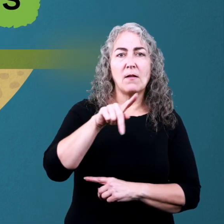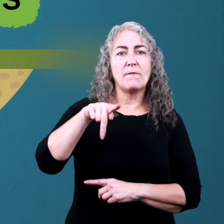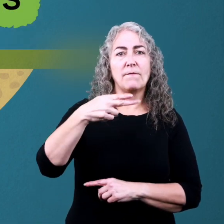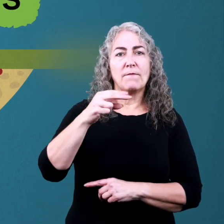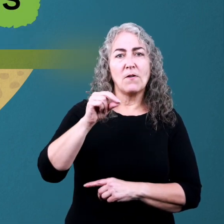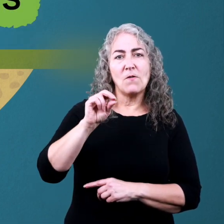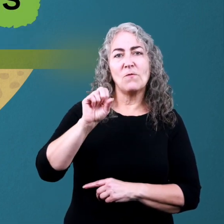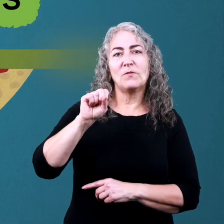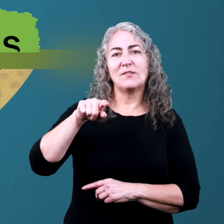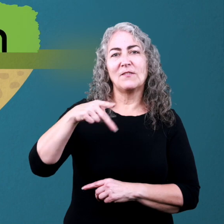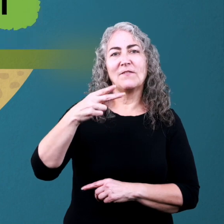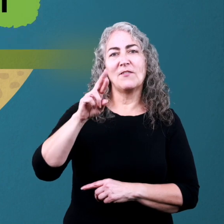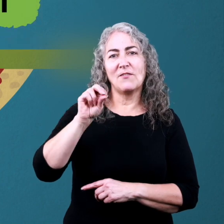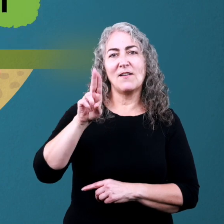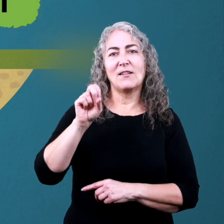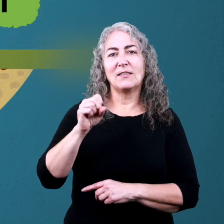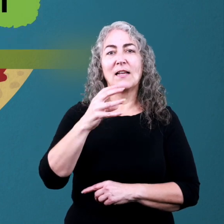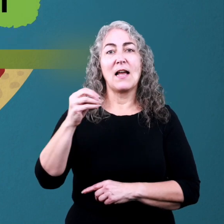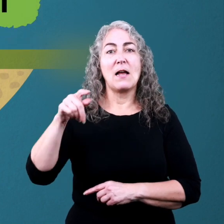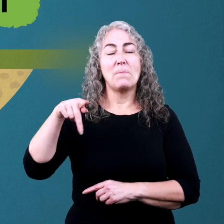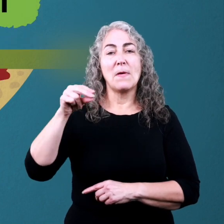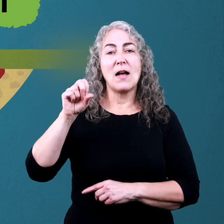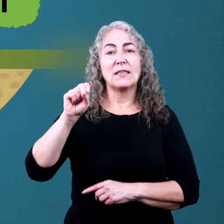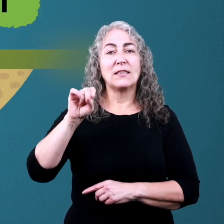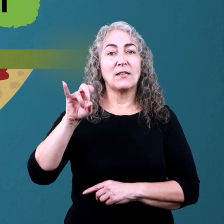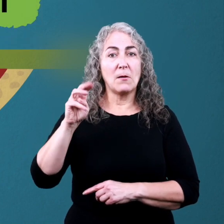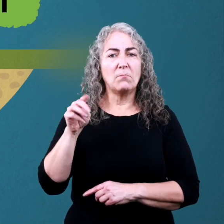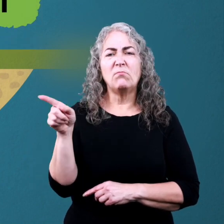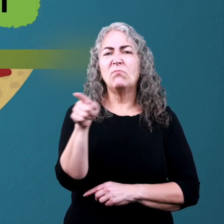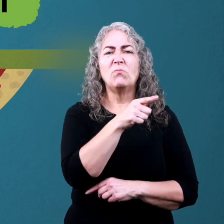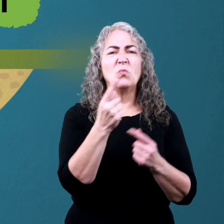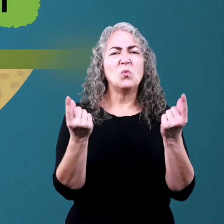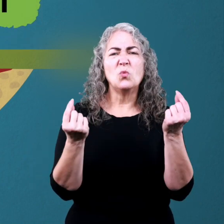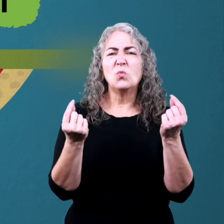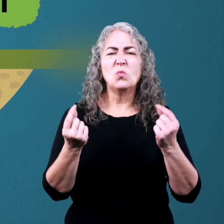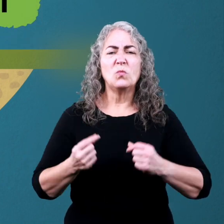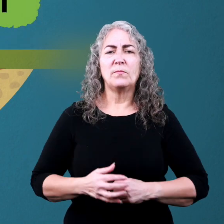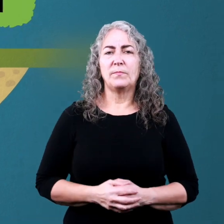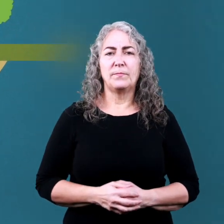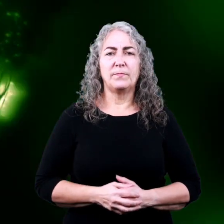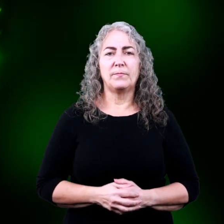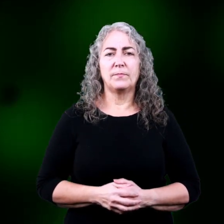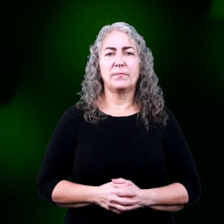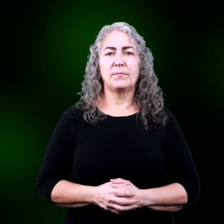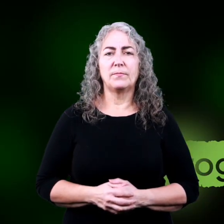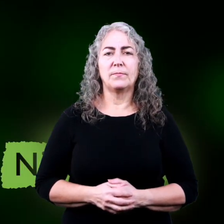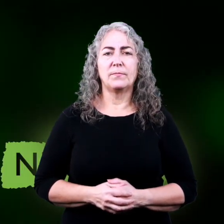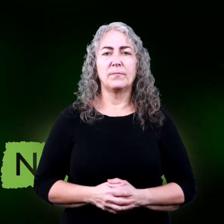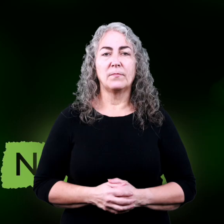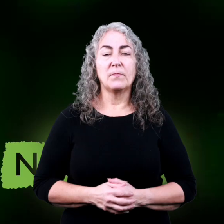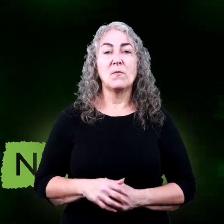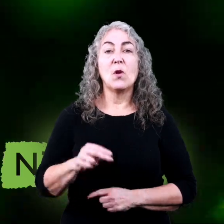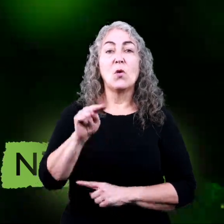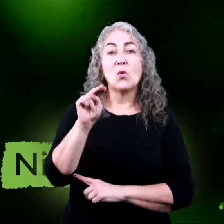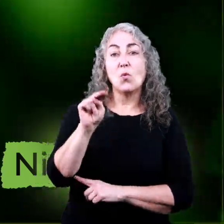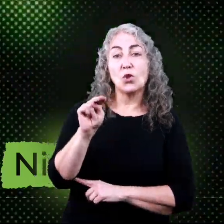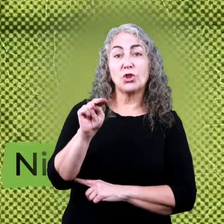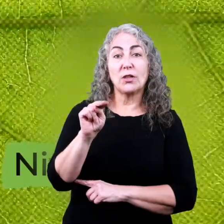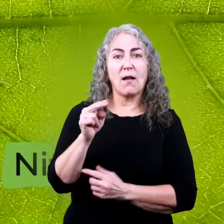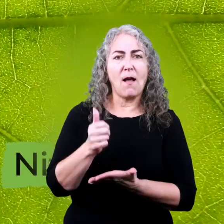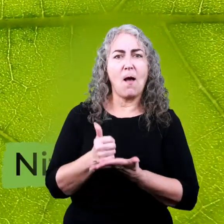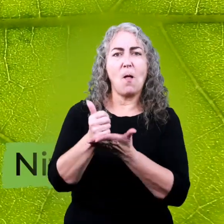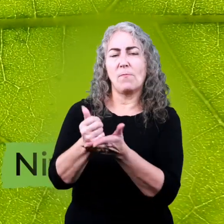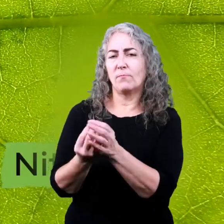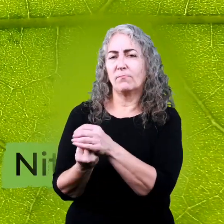phosphorus, and potassium. And what do these do? Well, nitrogen helps